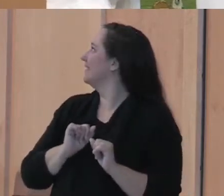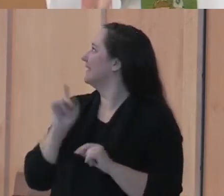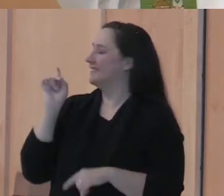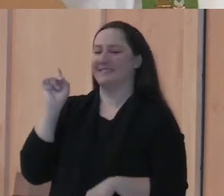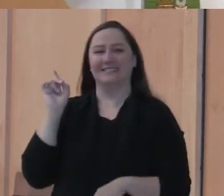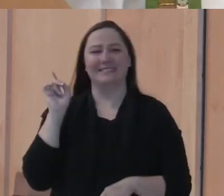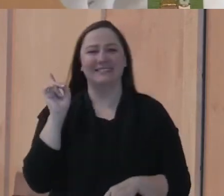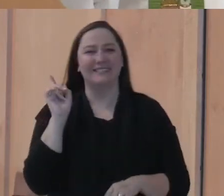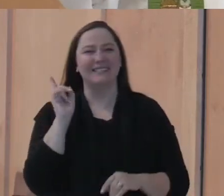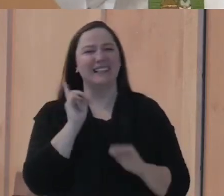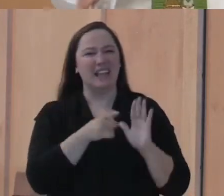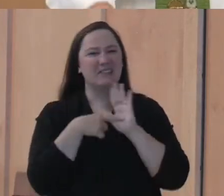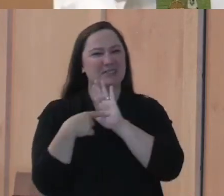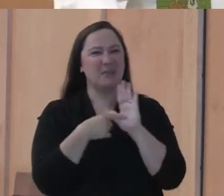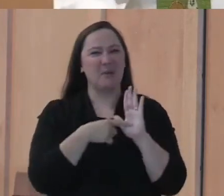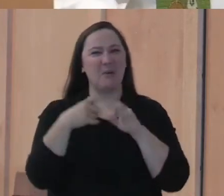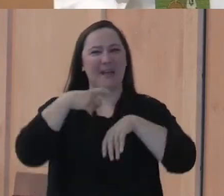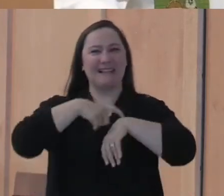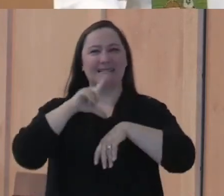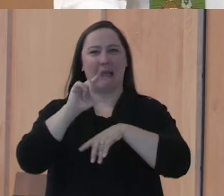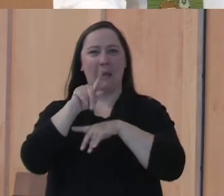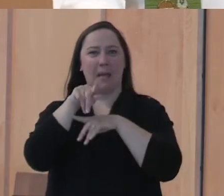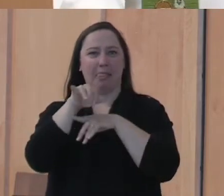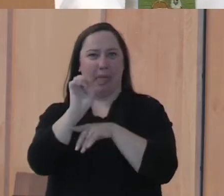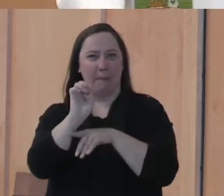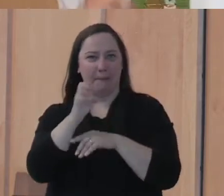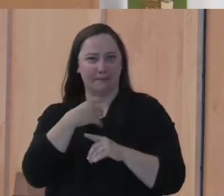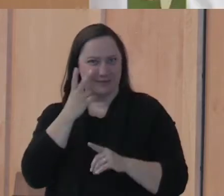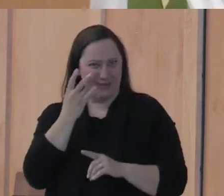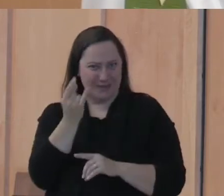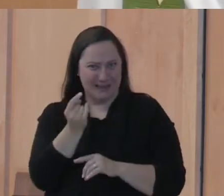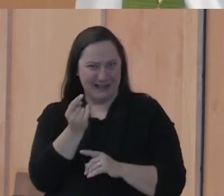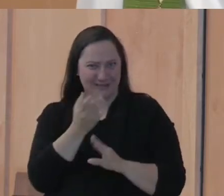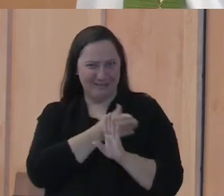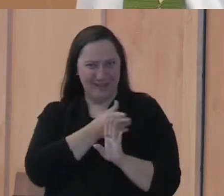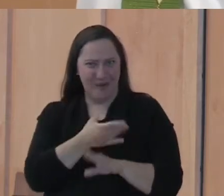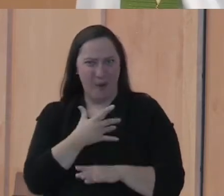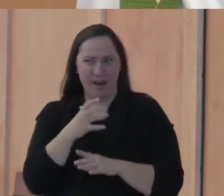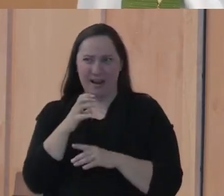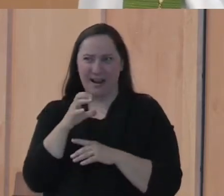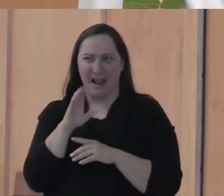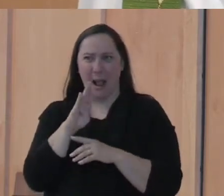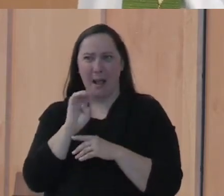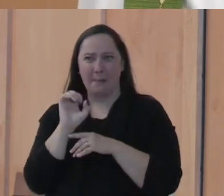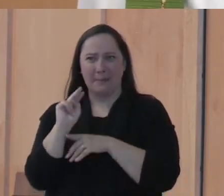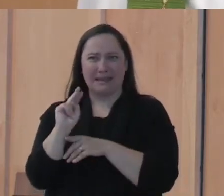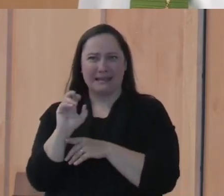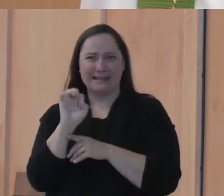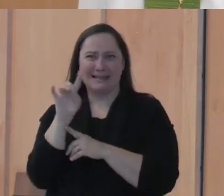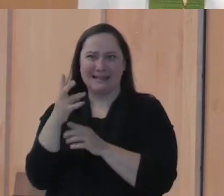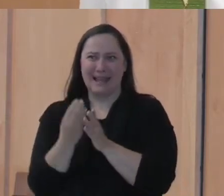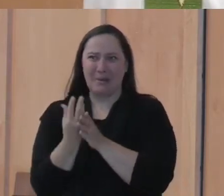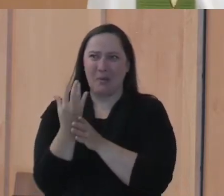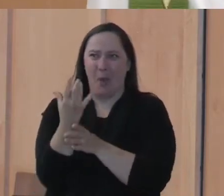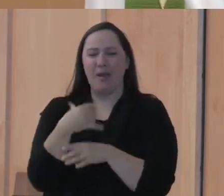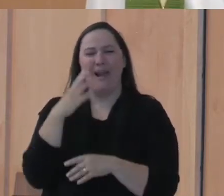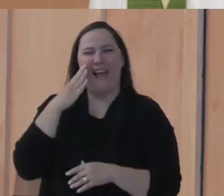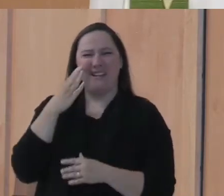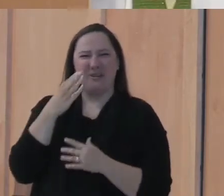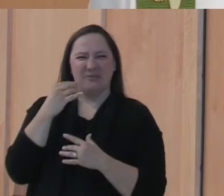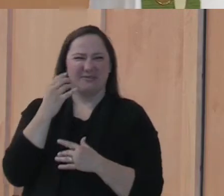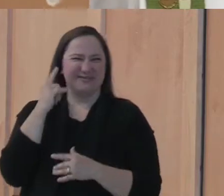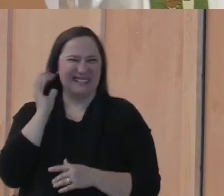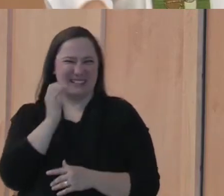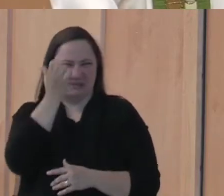I wanted to show you this as a time-lapse video. Any of you ever seen the time-lapse videos of a bean seed growing? I know it sounds just stupid, but